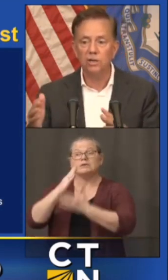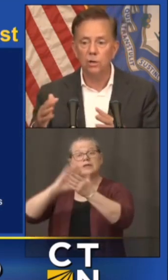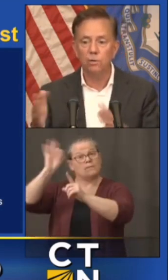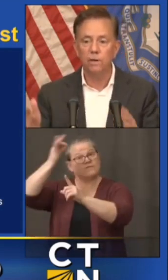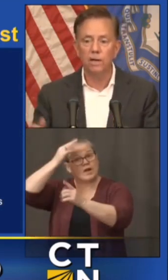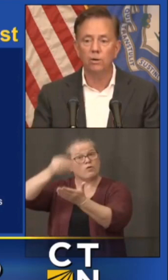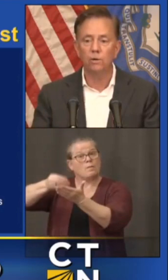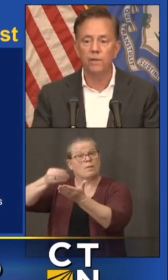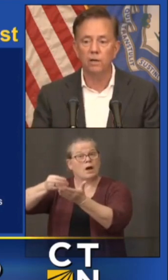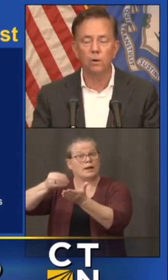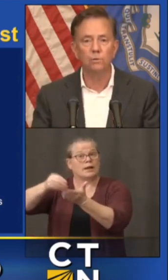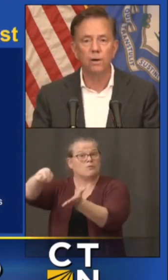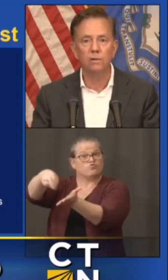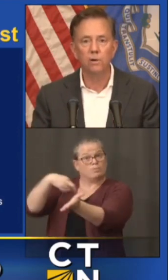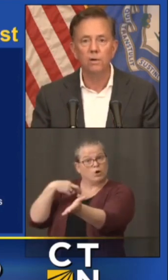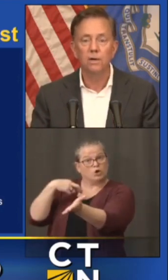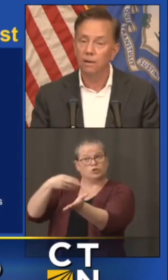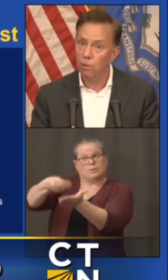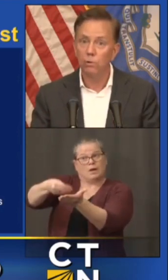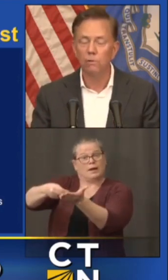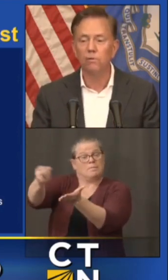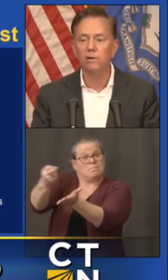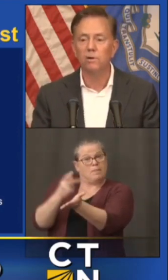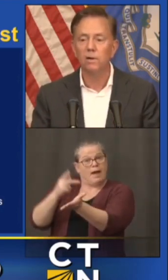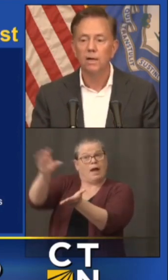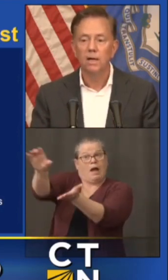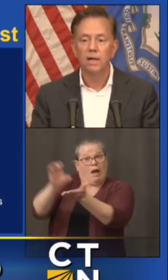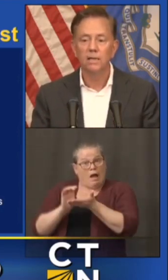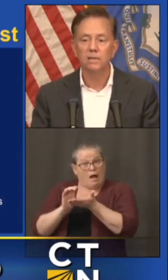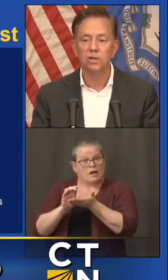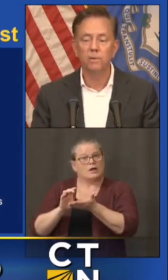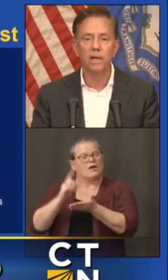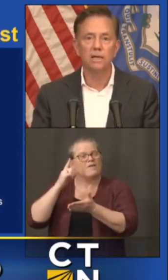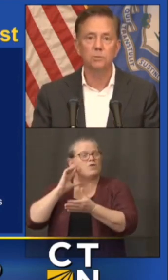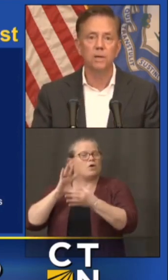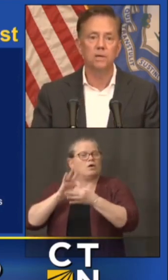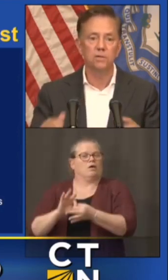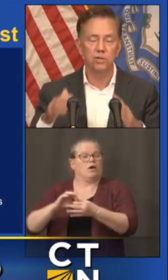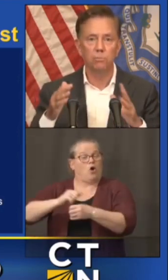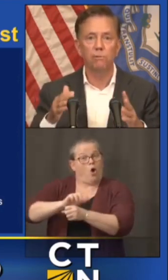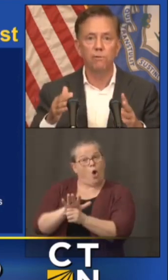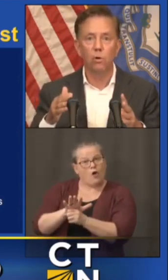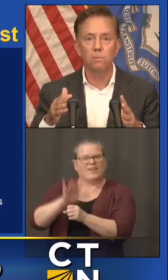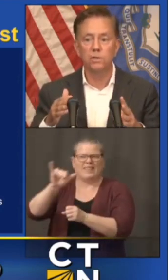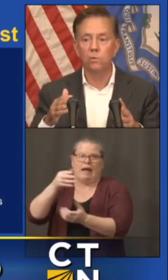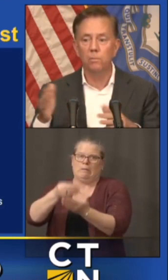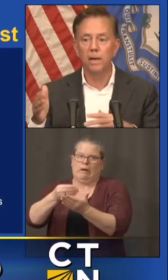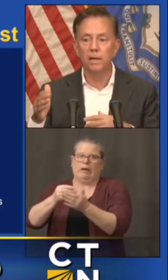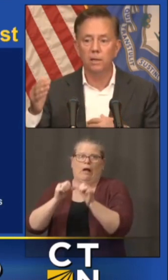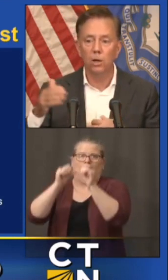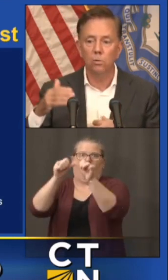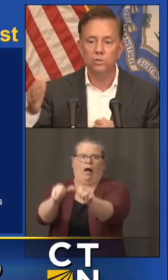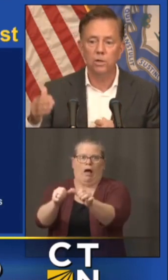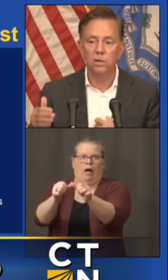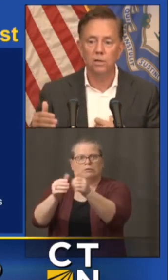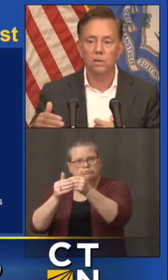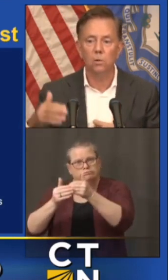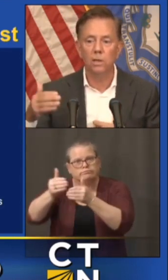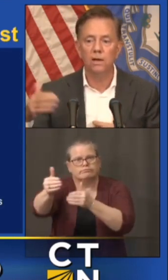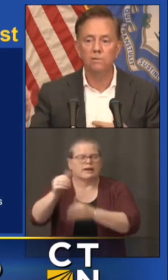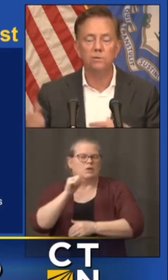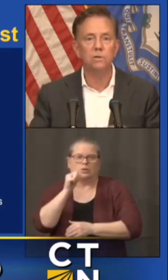tied to covet i don't know if that goes forever it won't go forever and some of that is because of some reforms that we're making lower